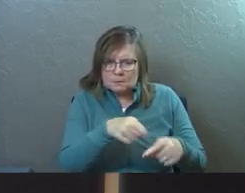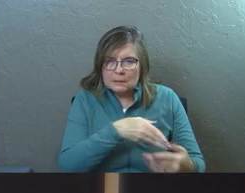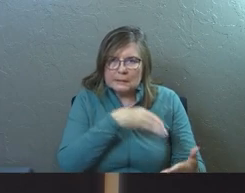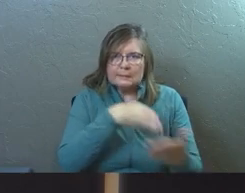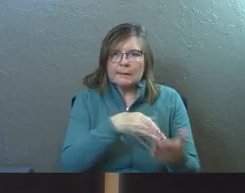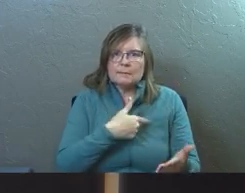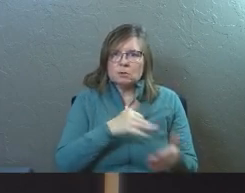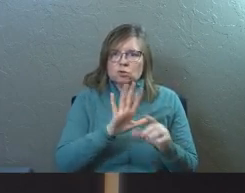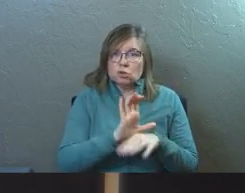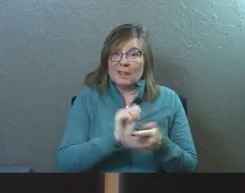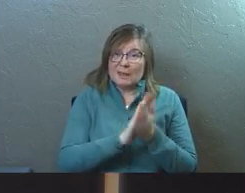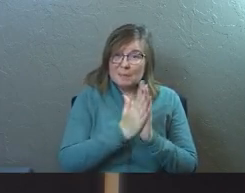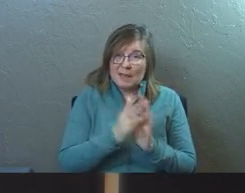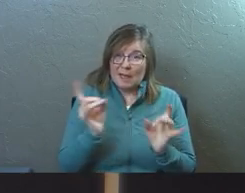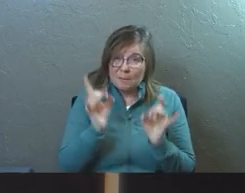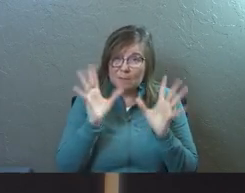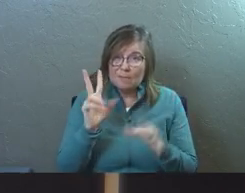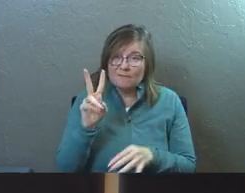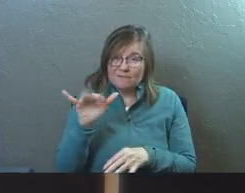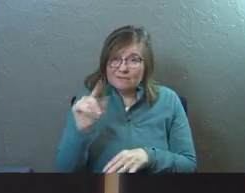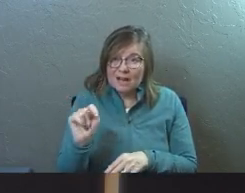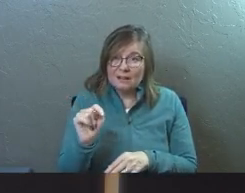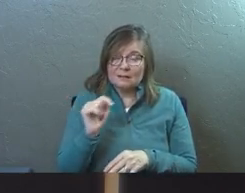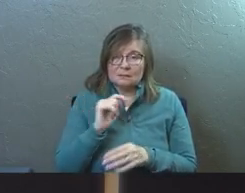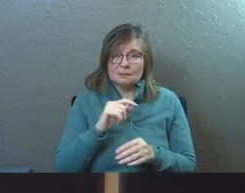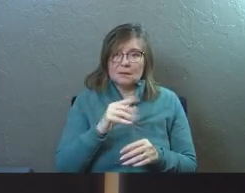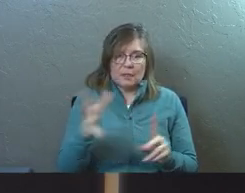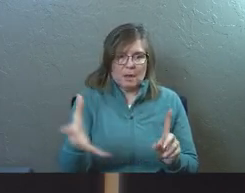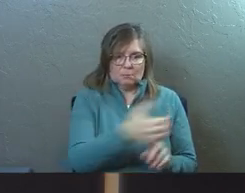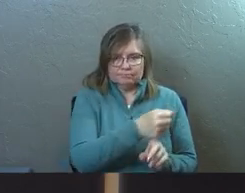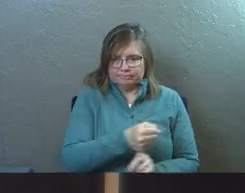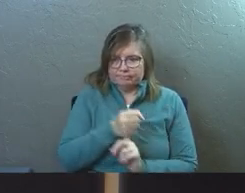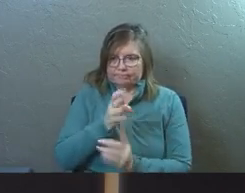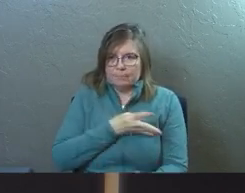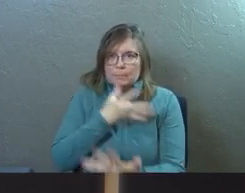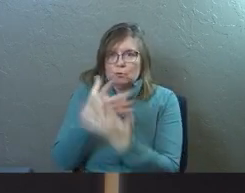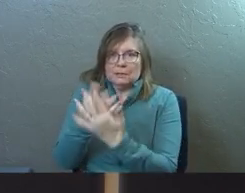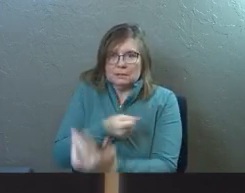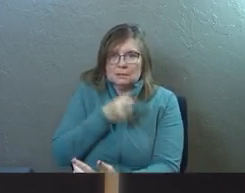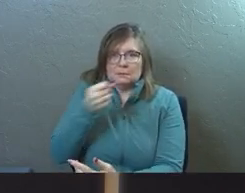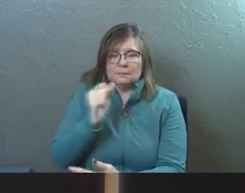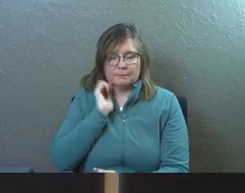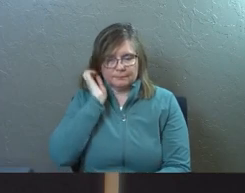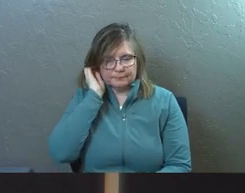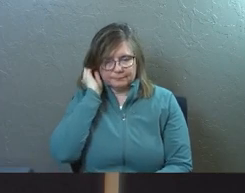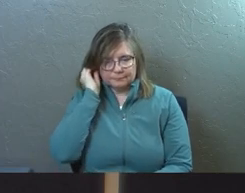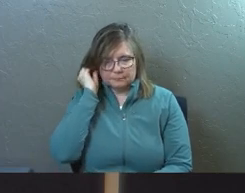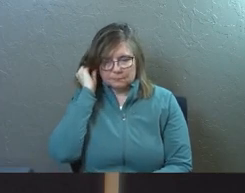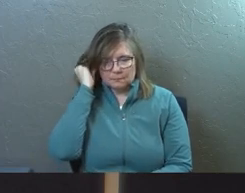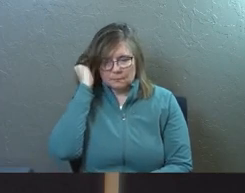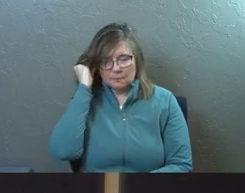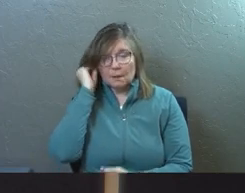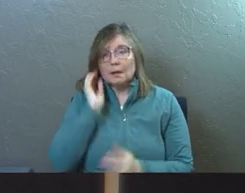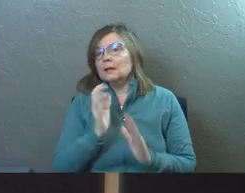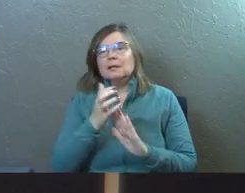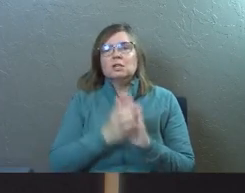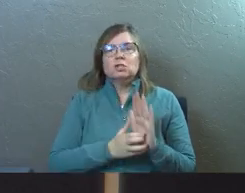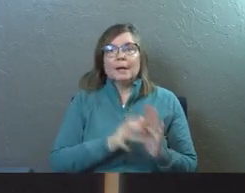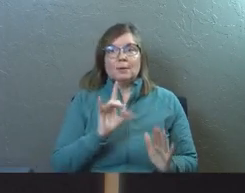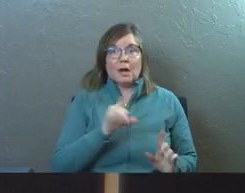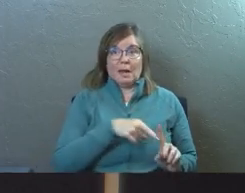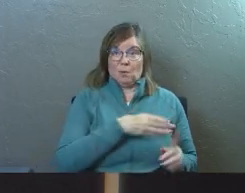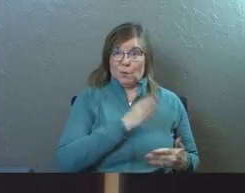church. They even got violent about it. They would throw the apostles in prison. And that happened several moments. And even in chapter 8, when we ended